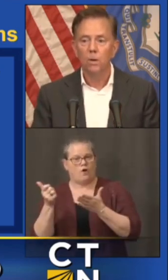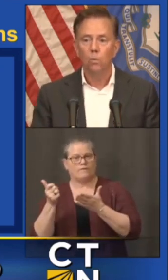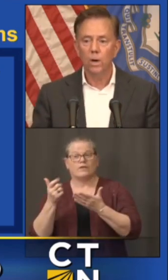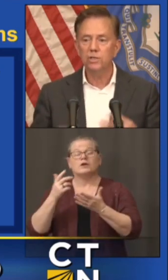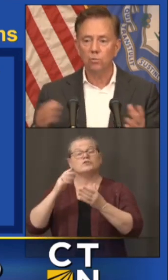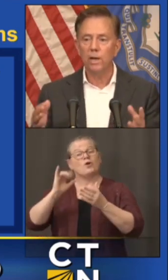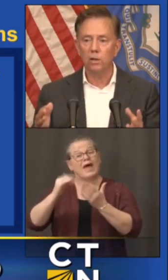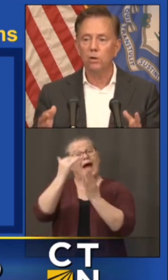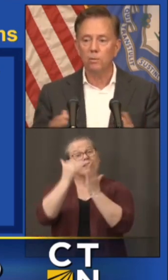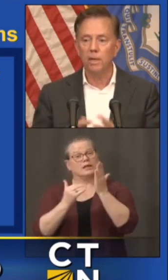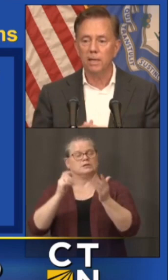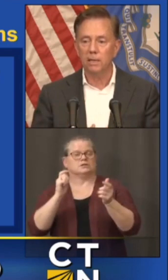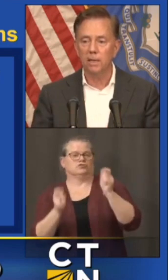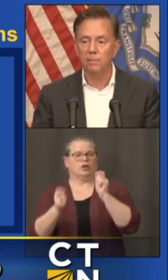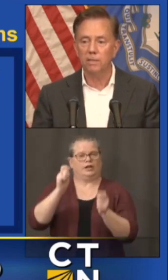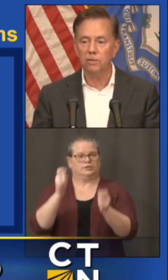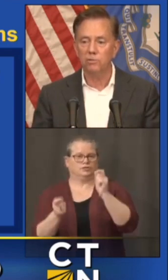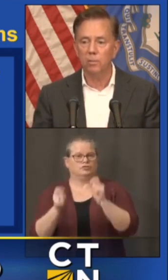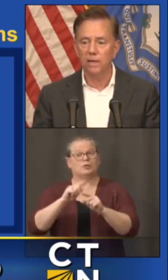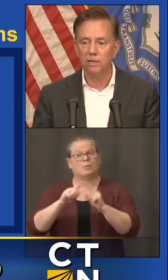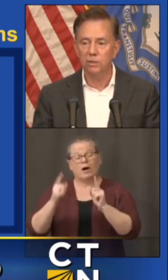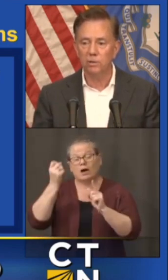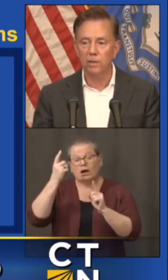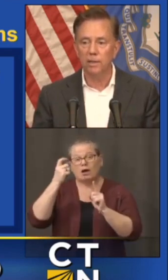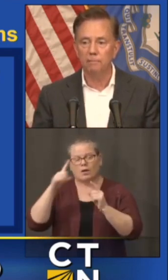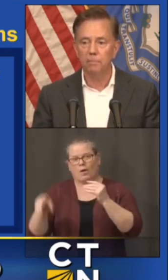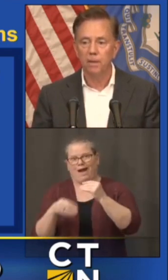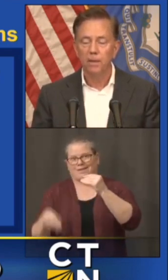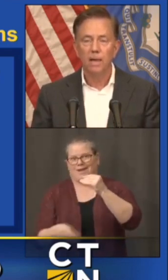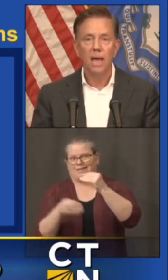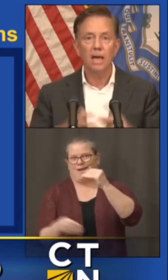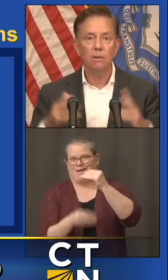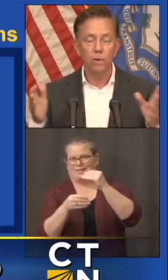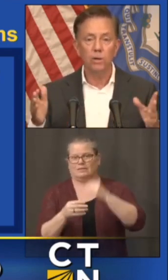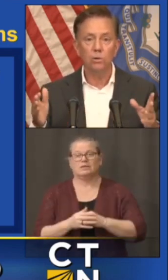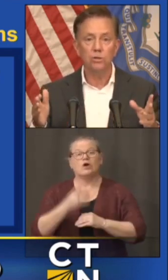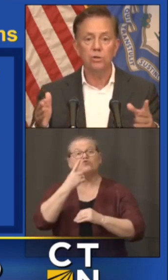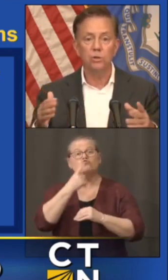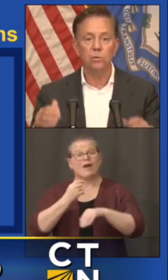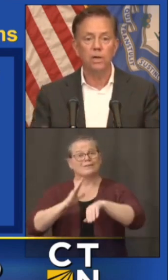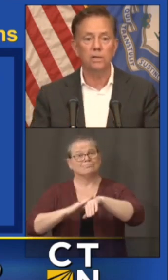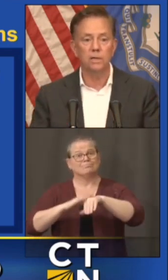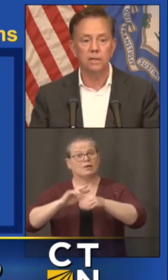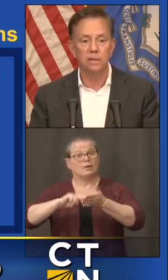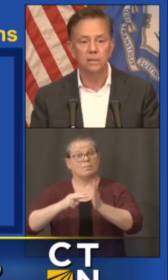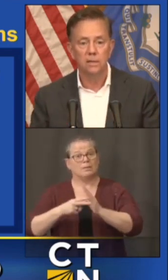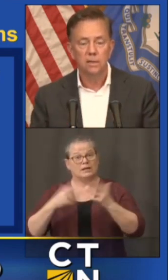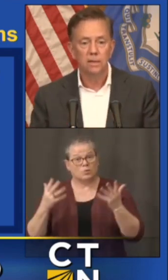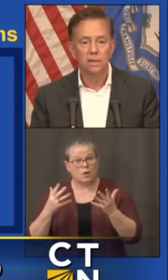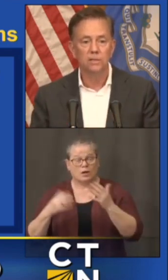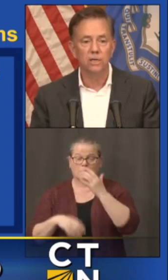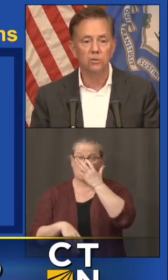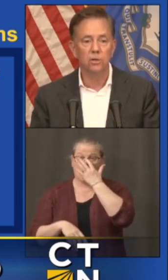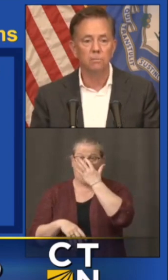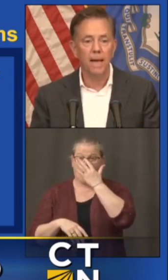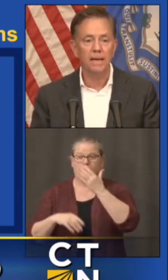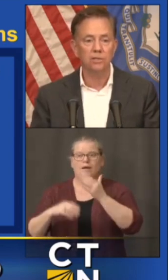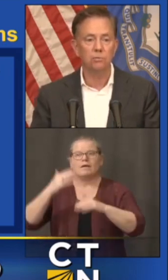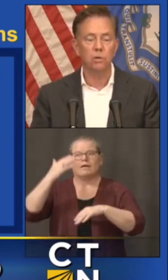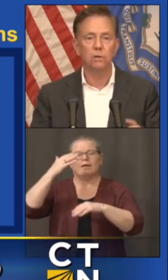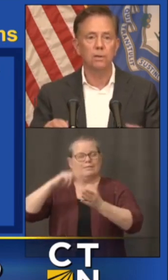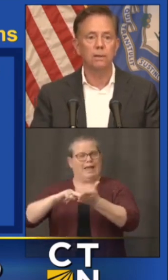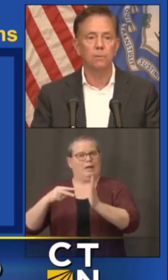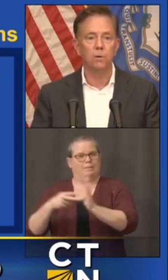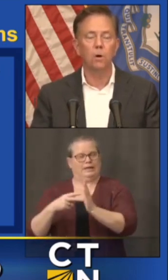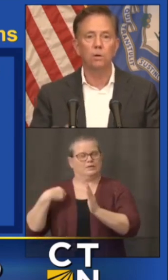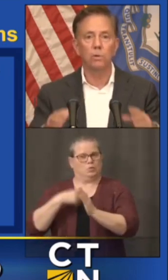what does the red alert mean let me just remind you a we noticed you and Deirdre and Max